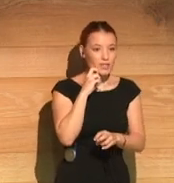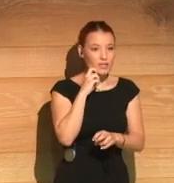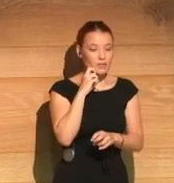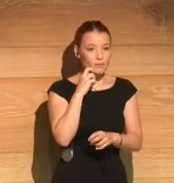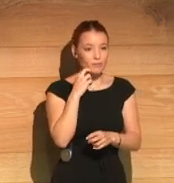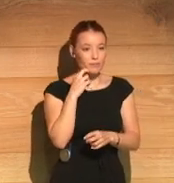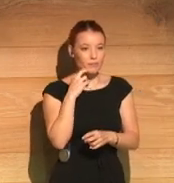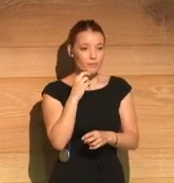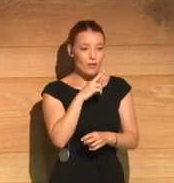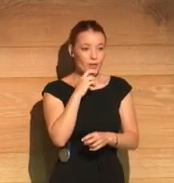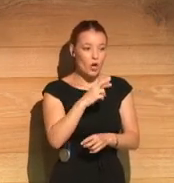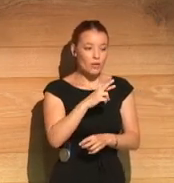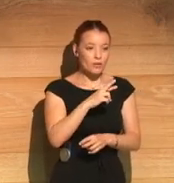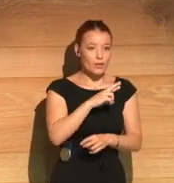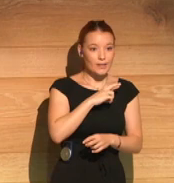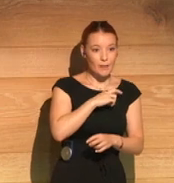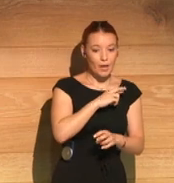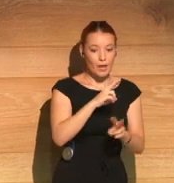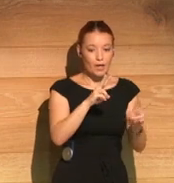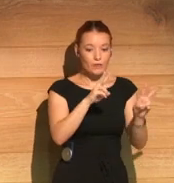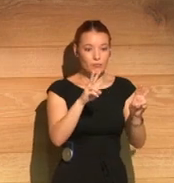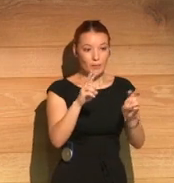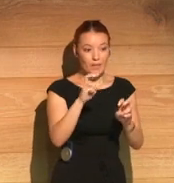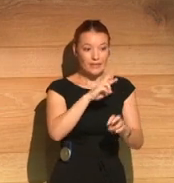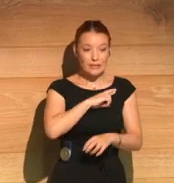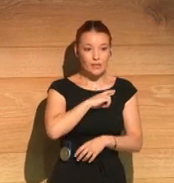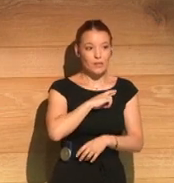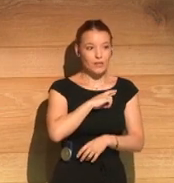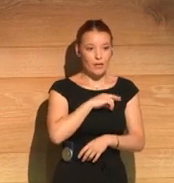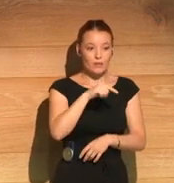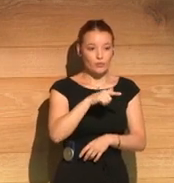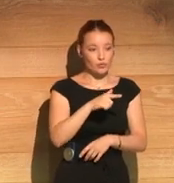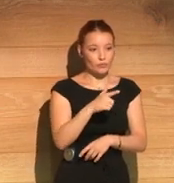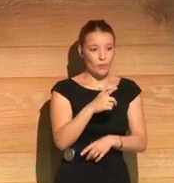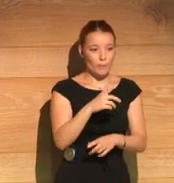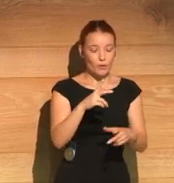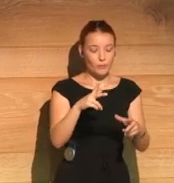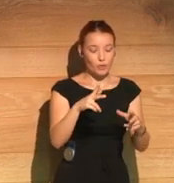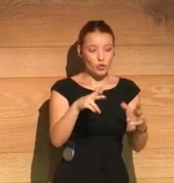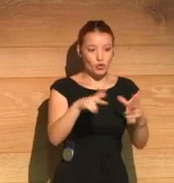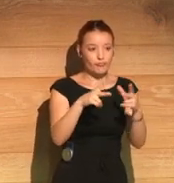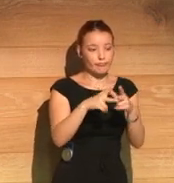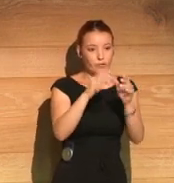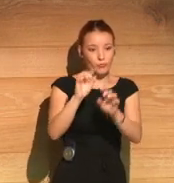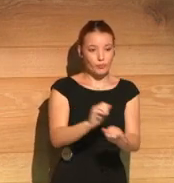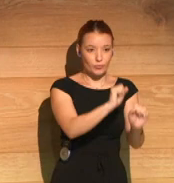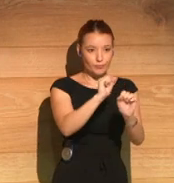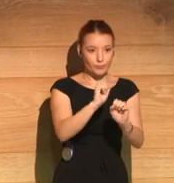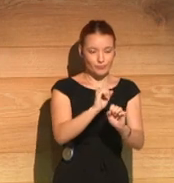the old Catholic values in Spain completely dominated the country and controlled